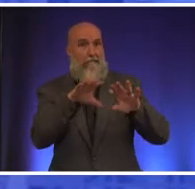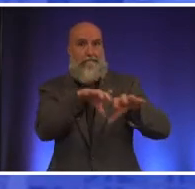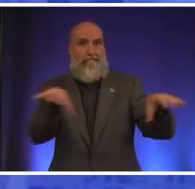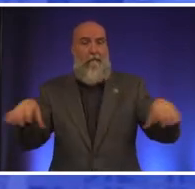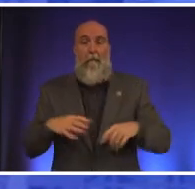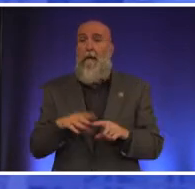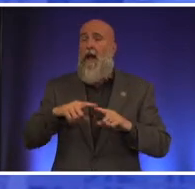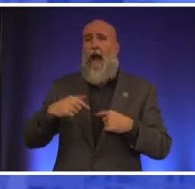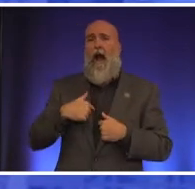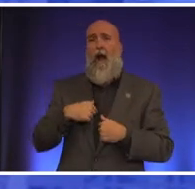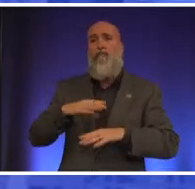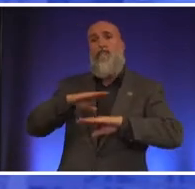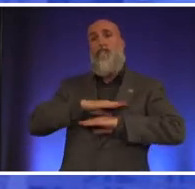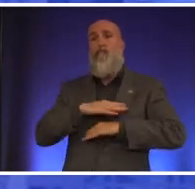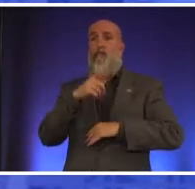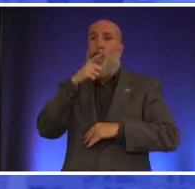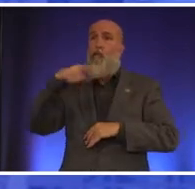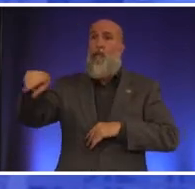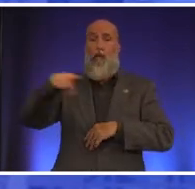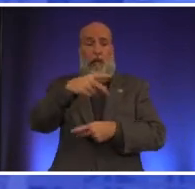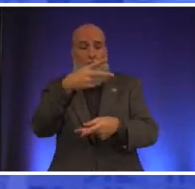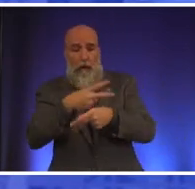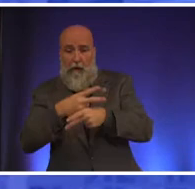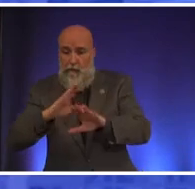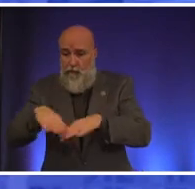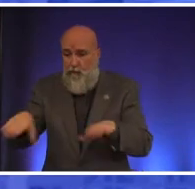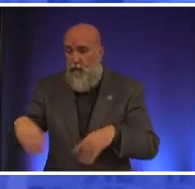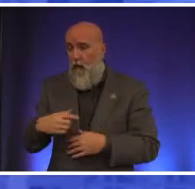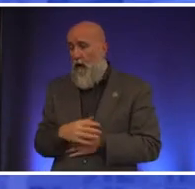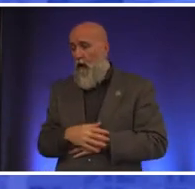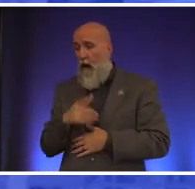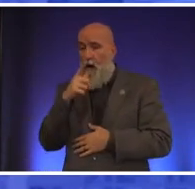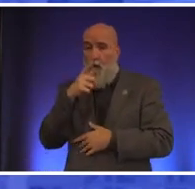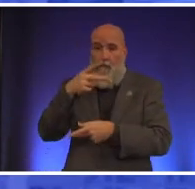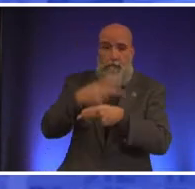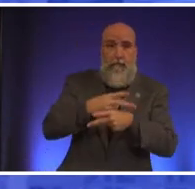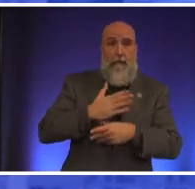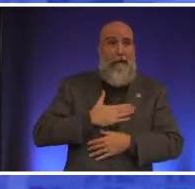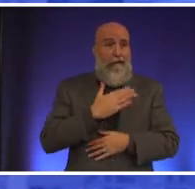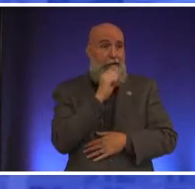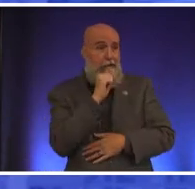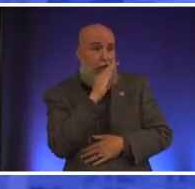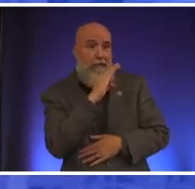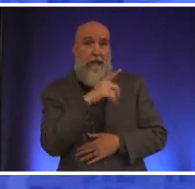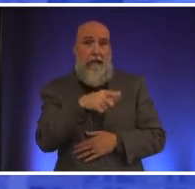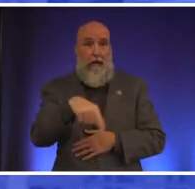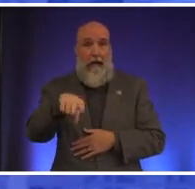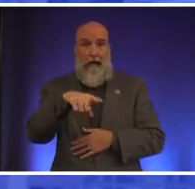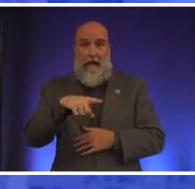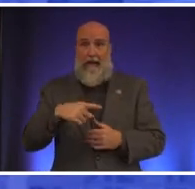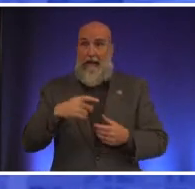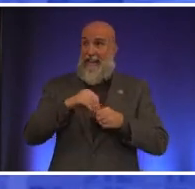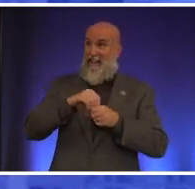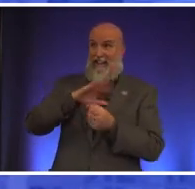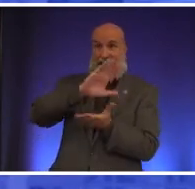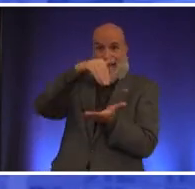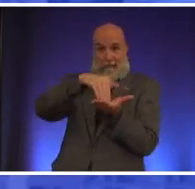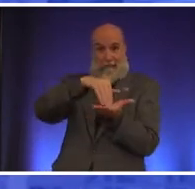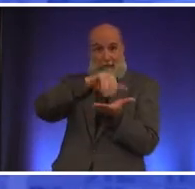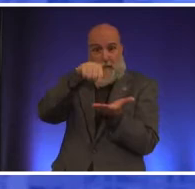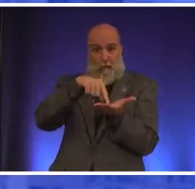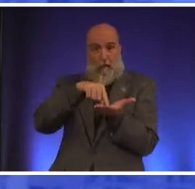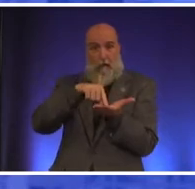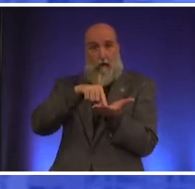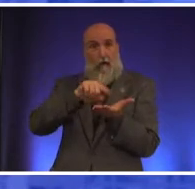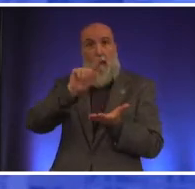the the those who take care of our children and take care of our our loved ones uh in the heart of the city their only recourse is to